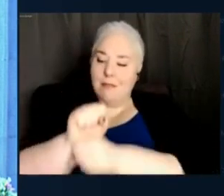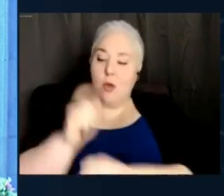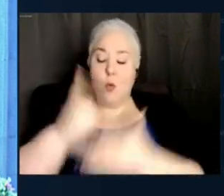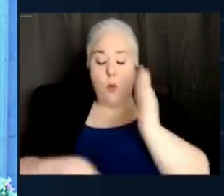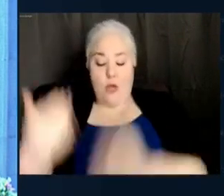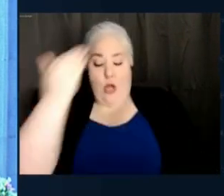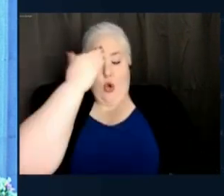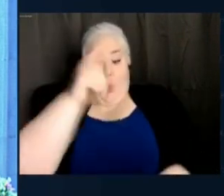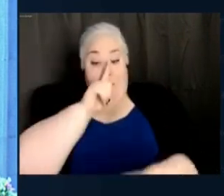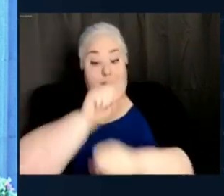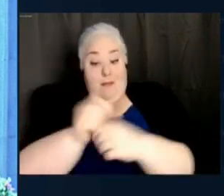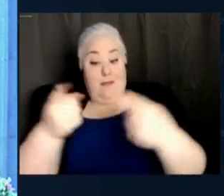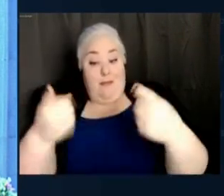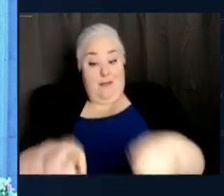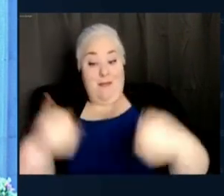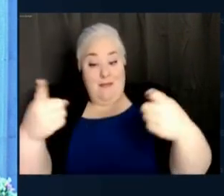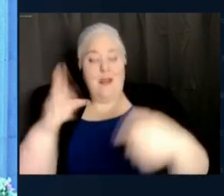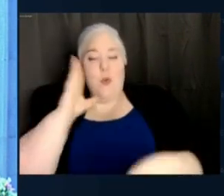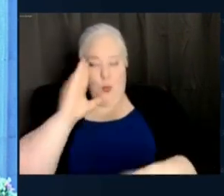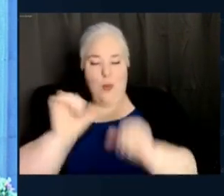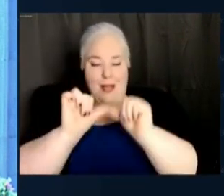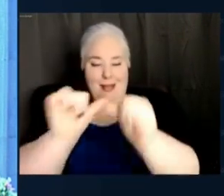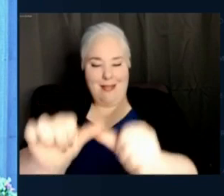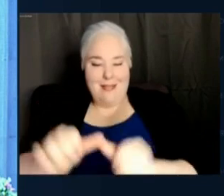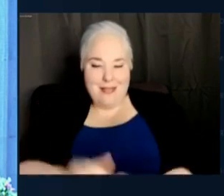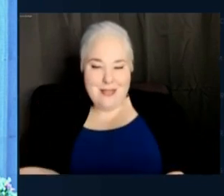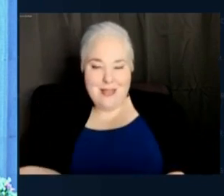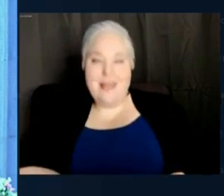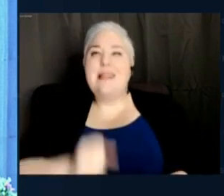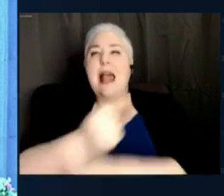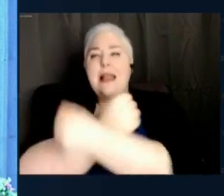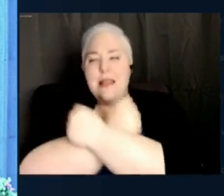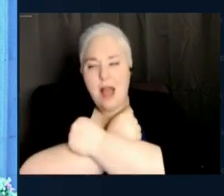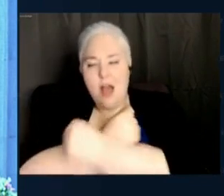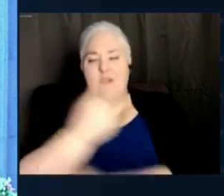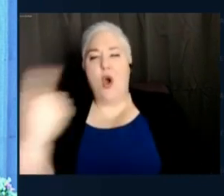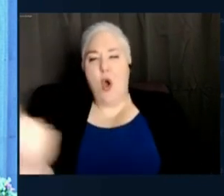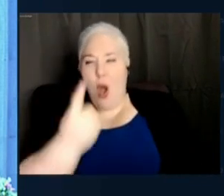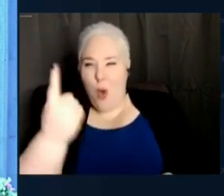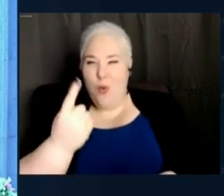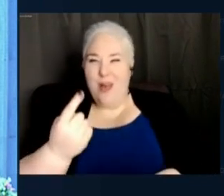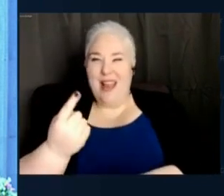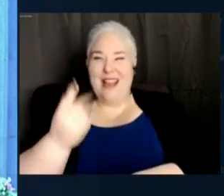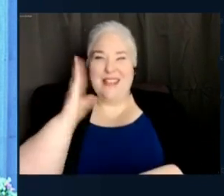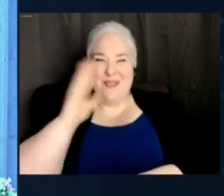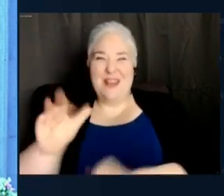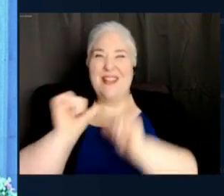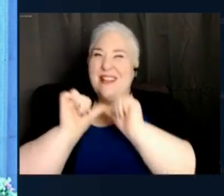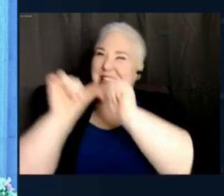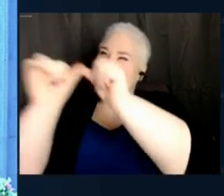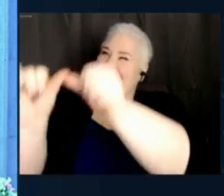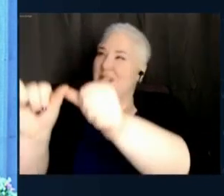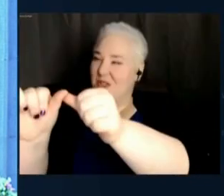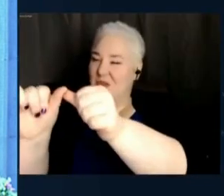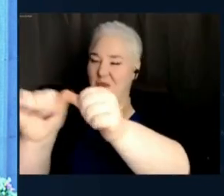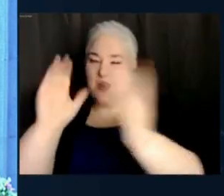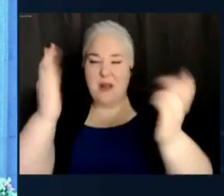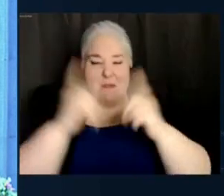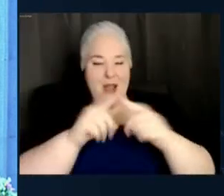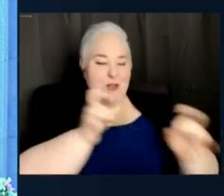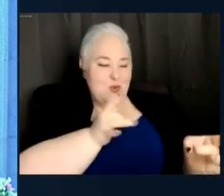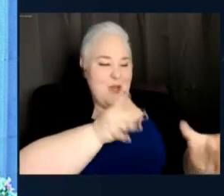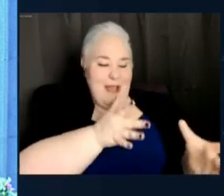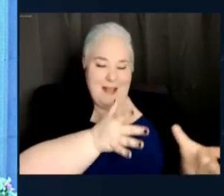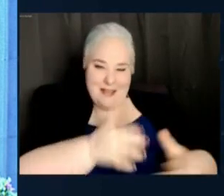will prevail, which is that love always prevails over hate. This is my